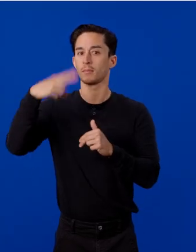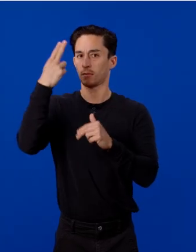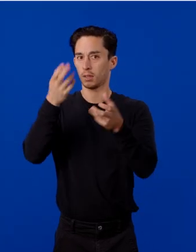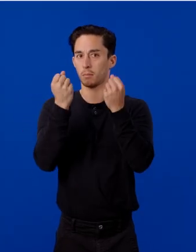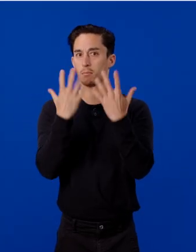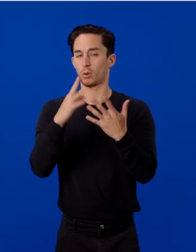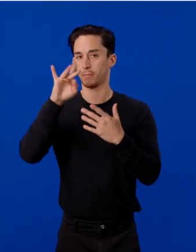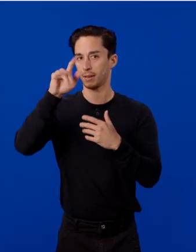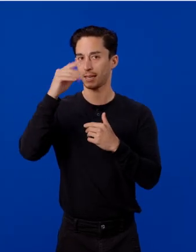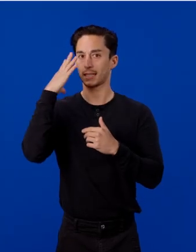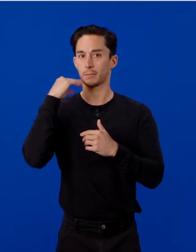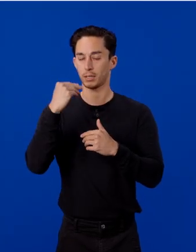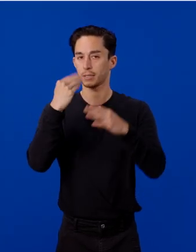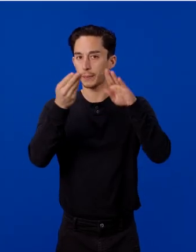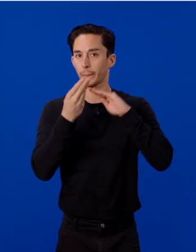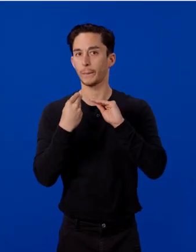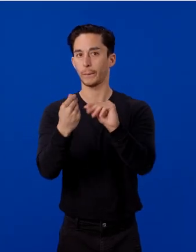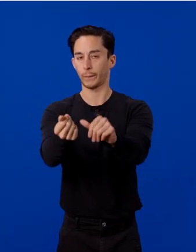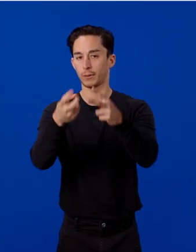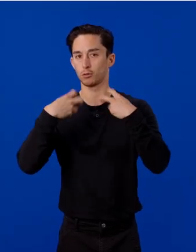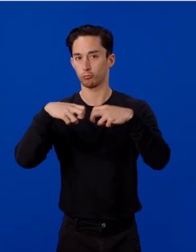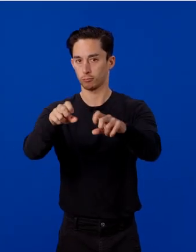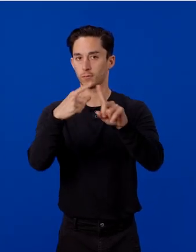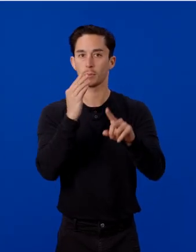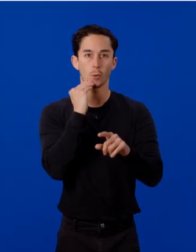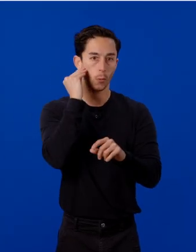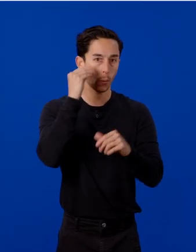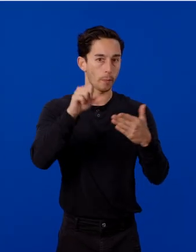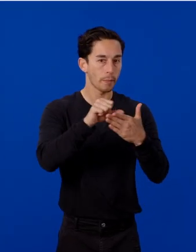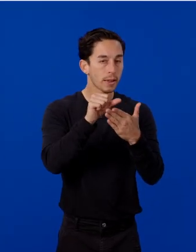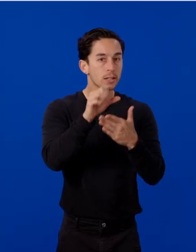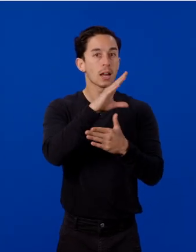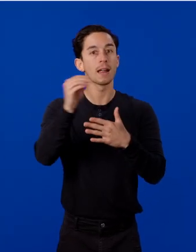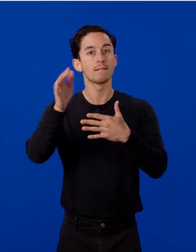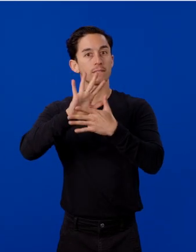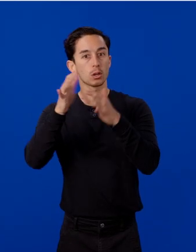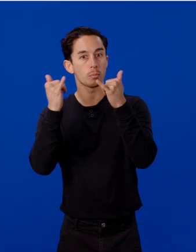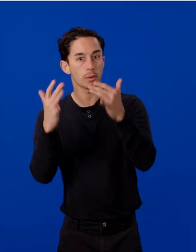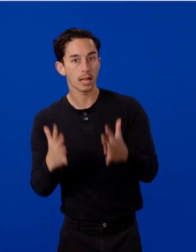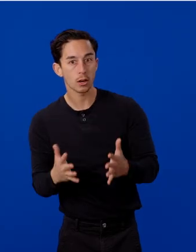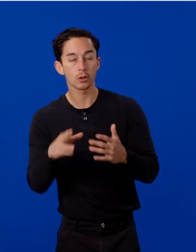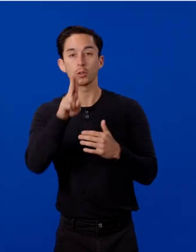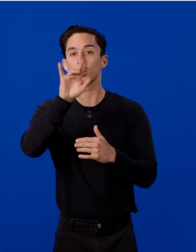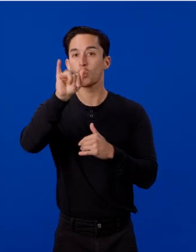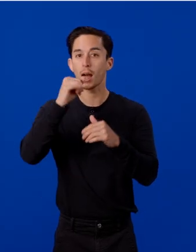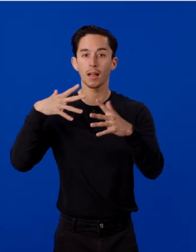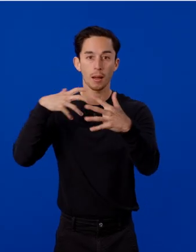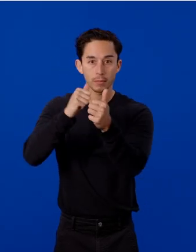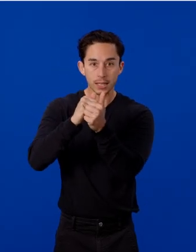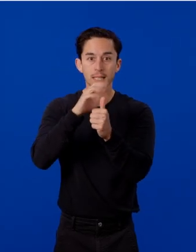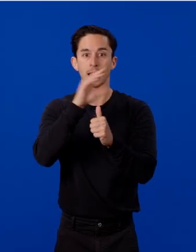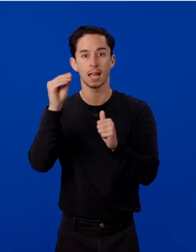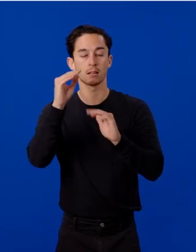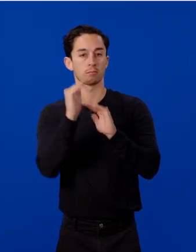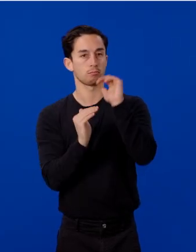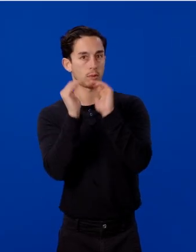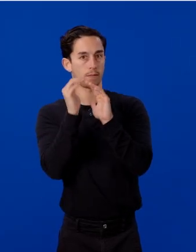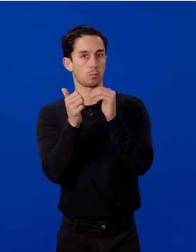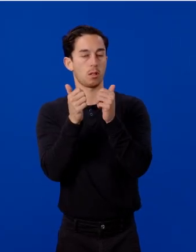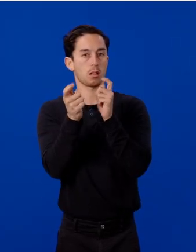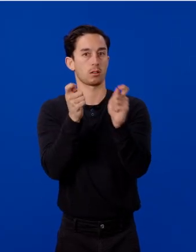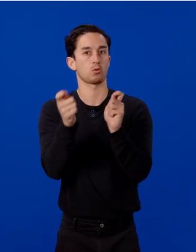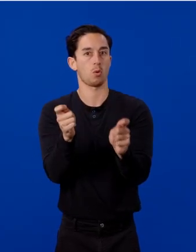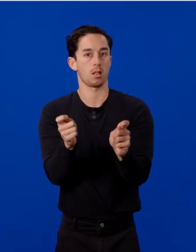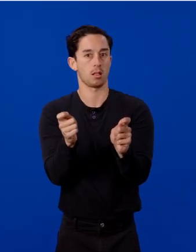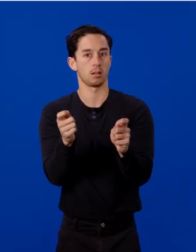with seamless transition between the home page and the video player, real-time UI updates, and comfortable controls. On that